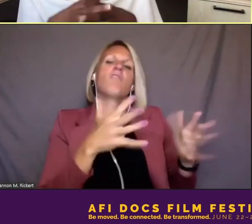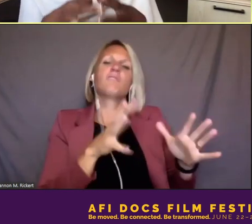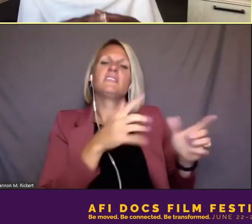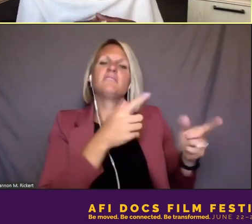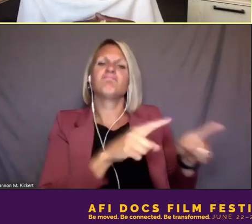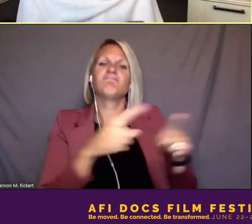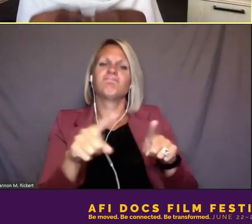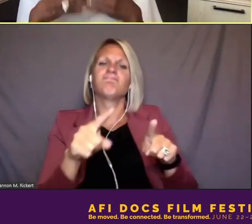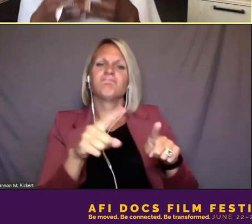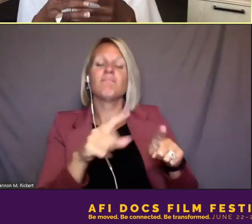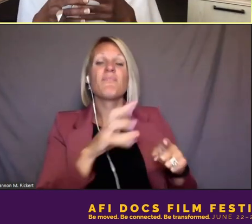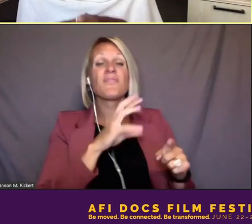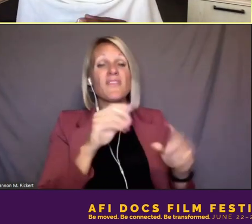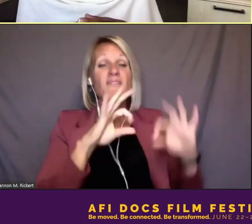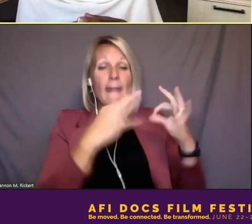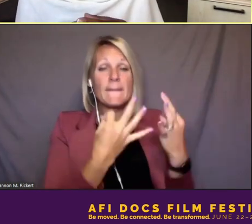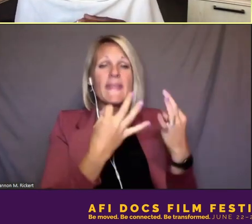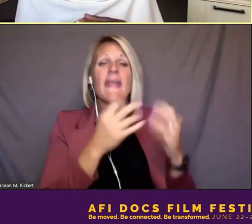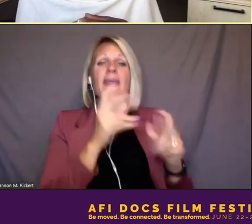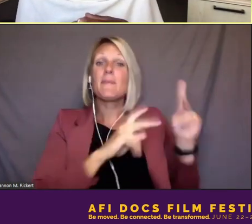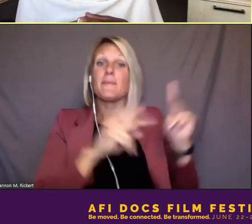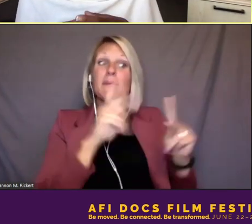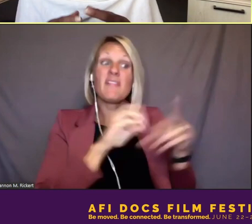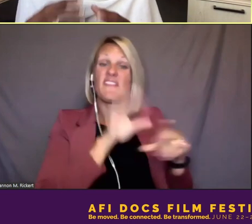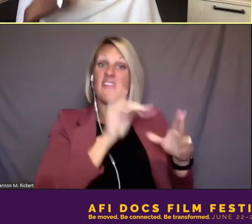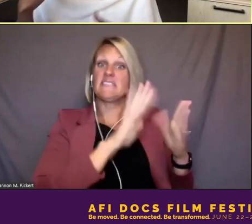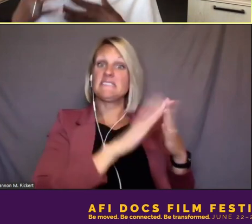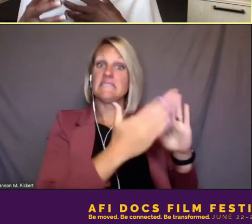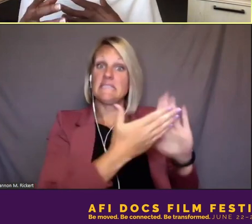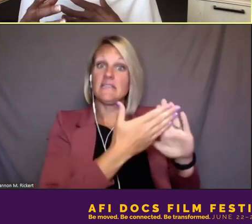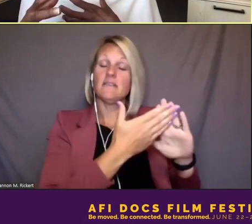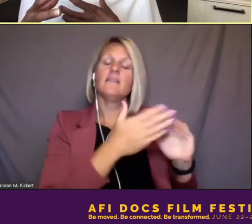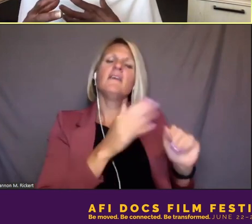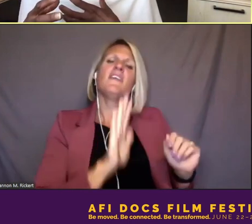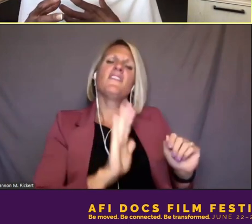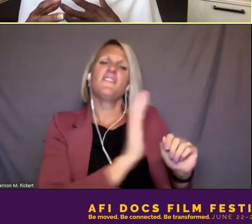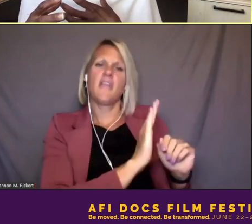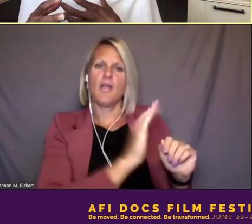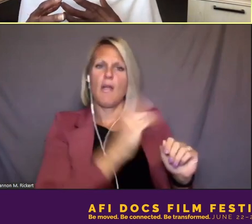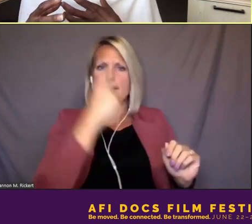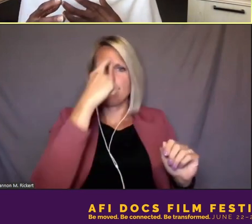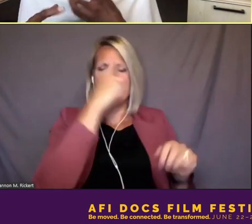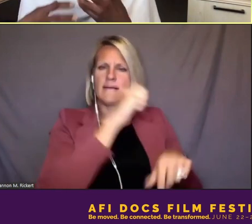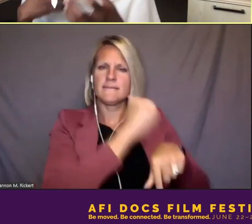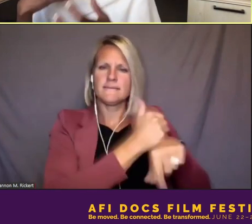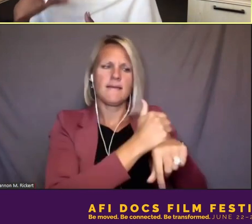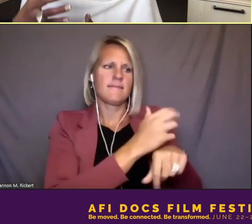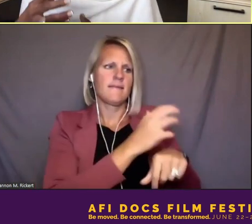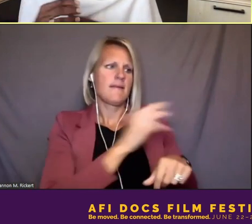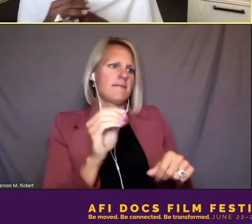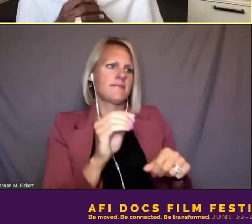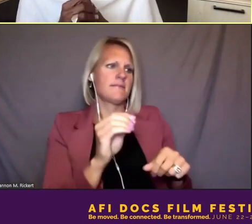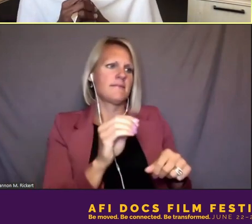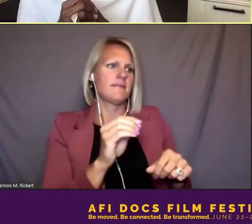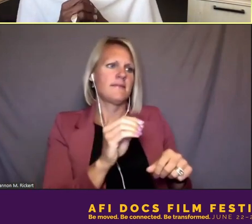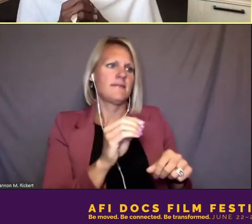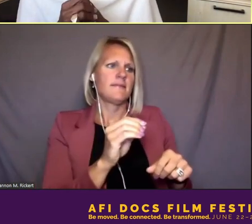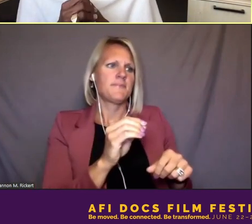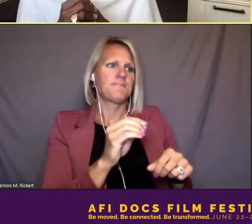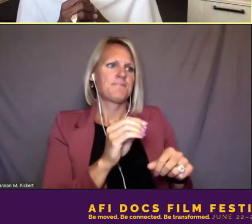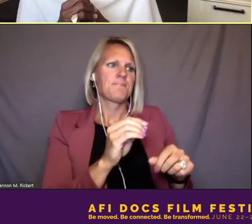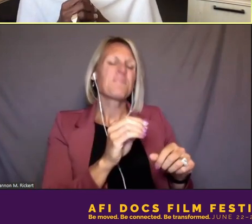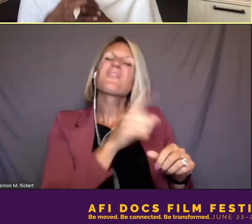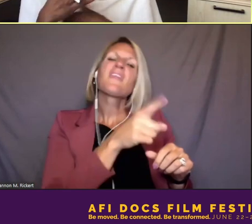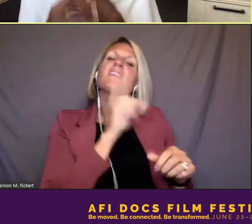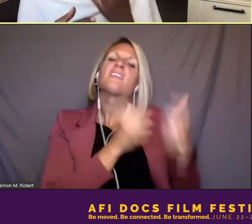the family and the people of the city, their sort of mindsets, and they were sort of weary of